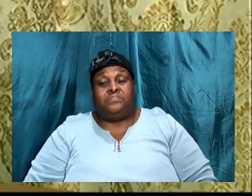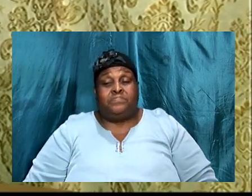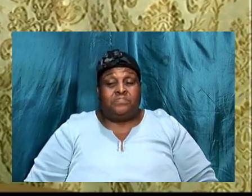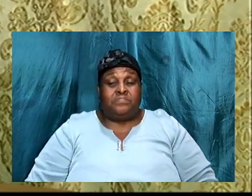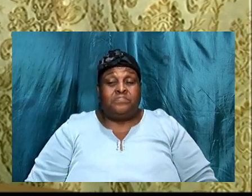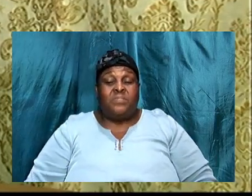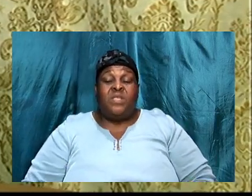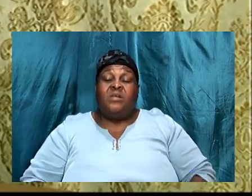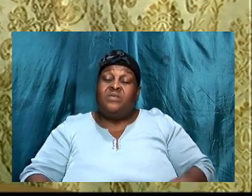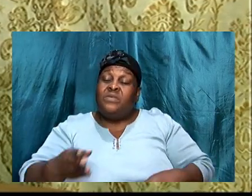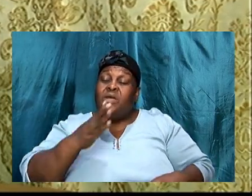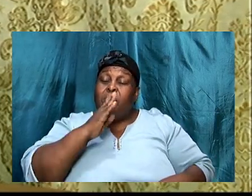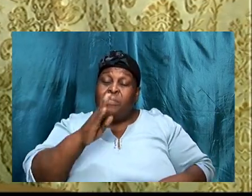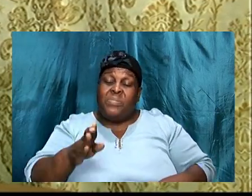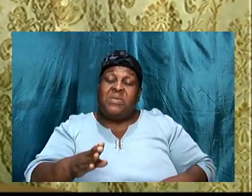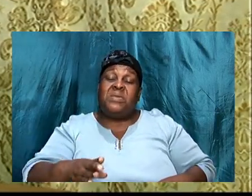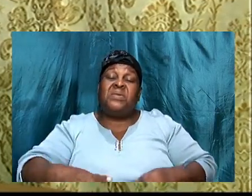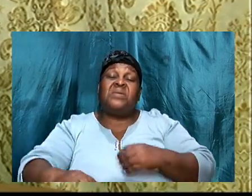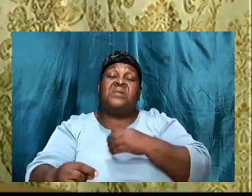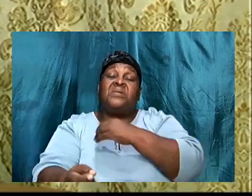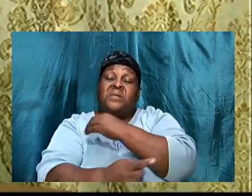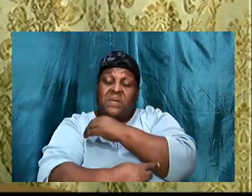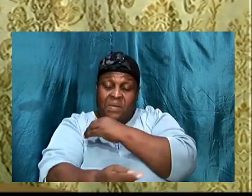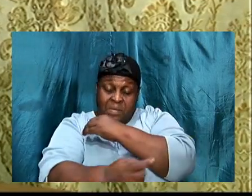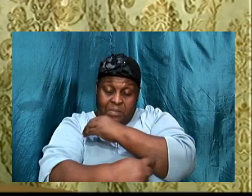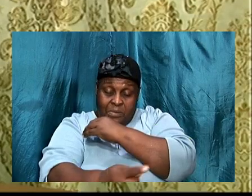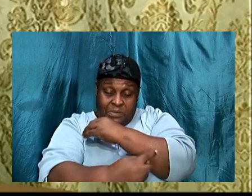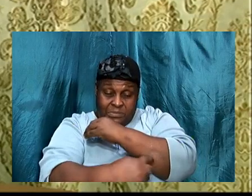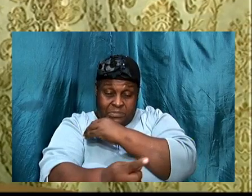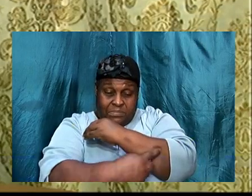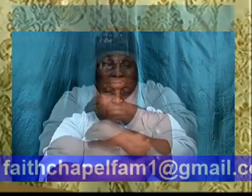there will be consequences,